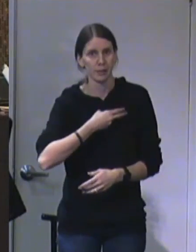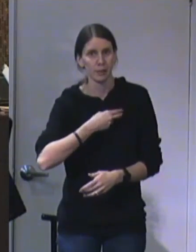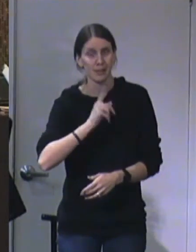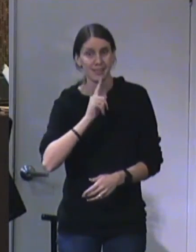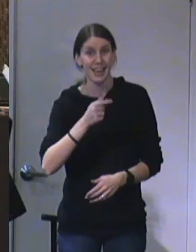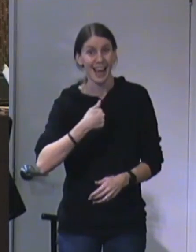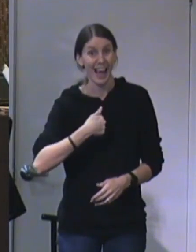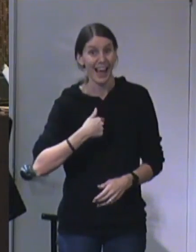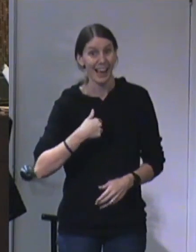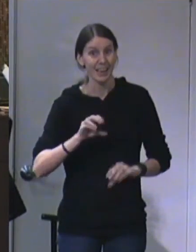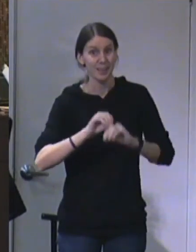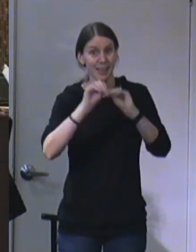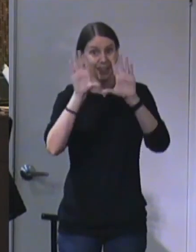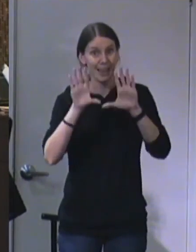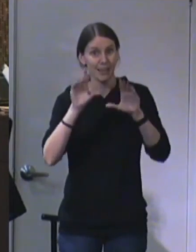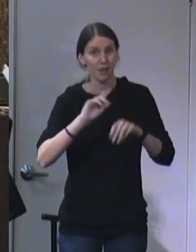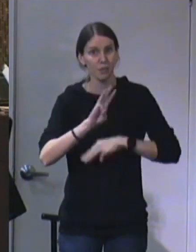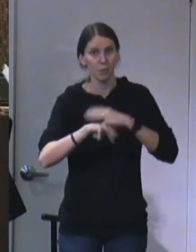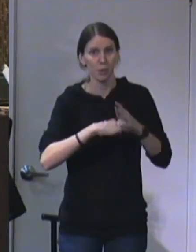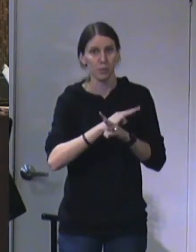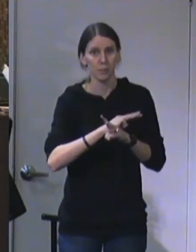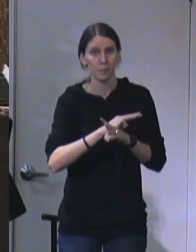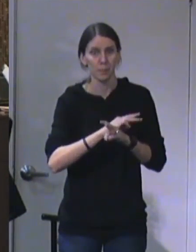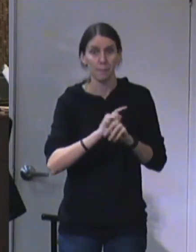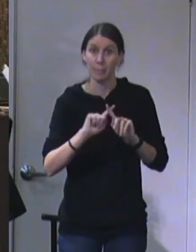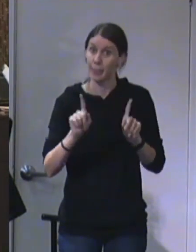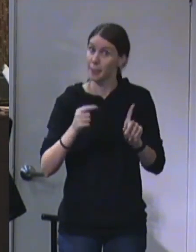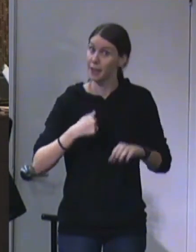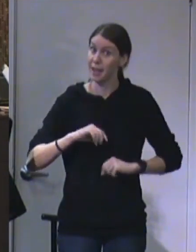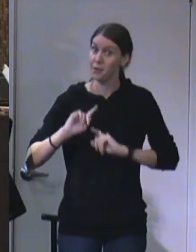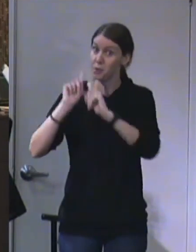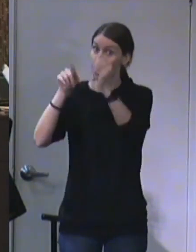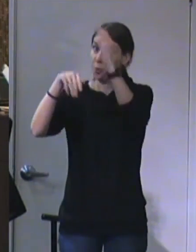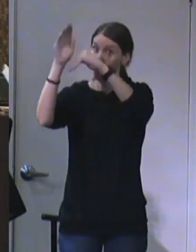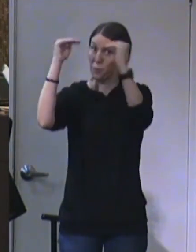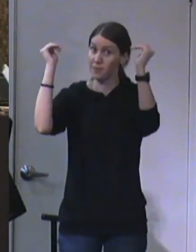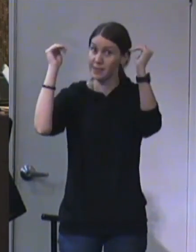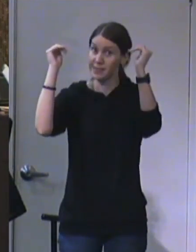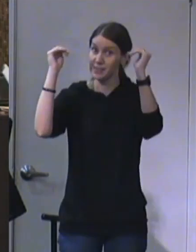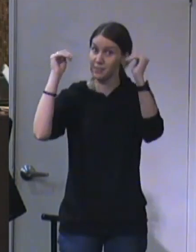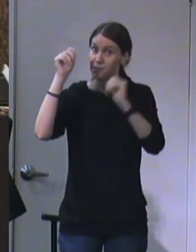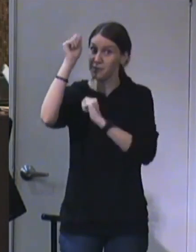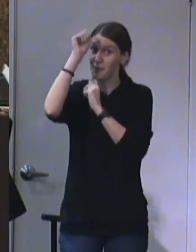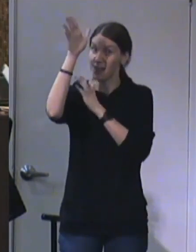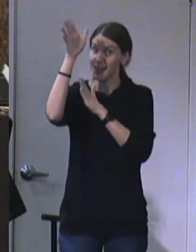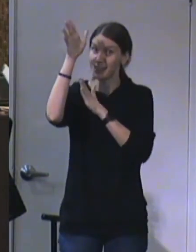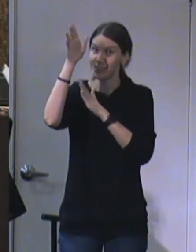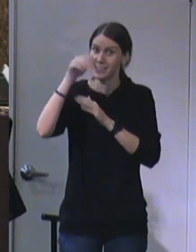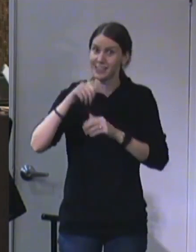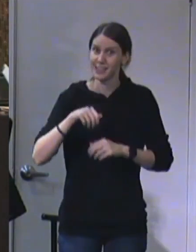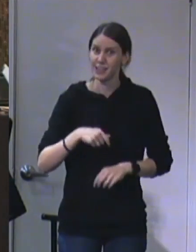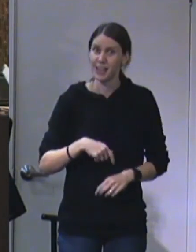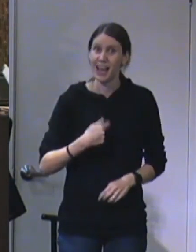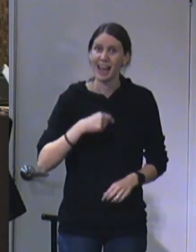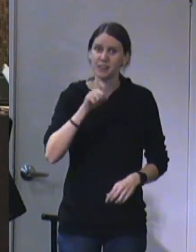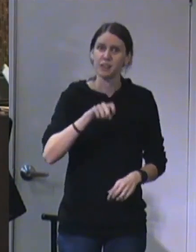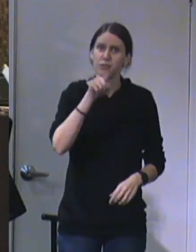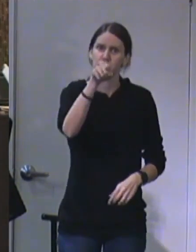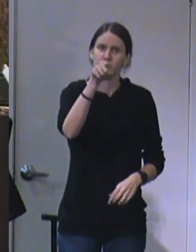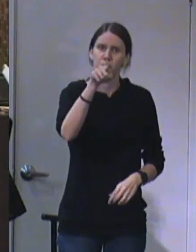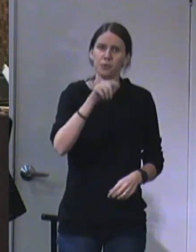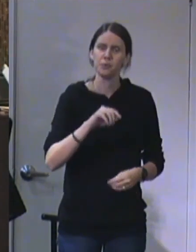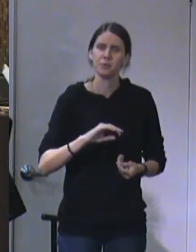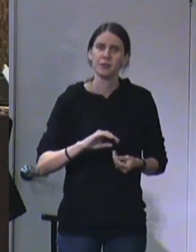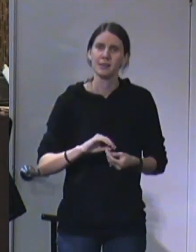and he said, I'm the light of the world, but I'm going back to my father in heaven, so I need you